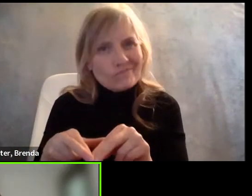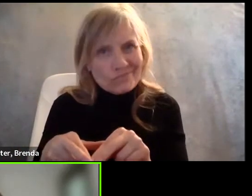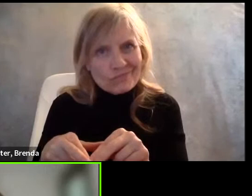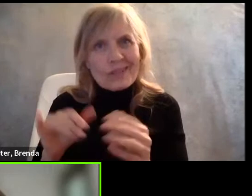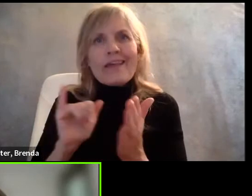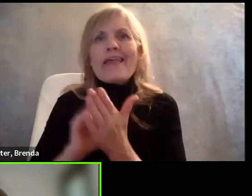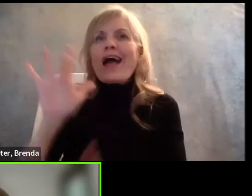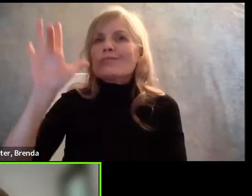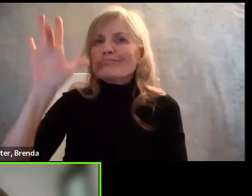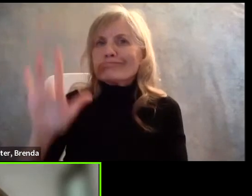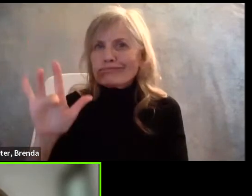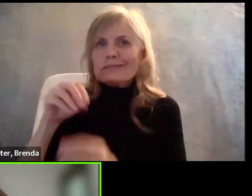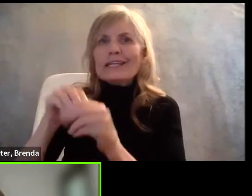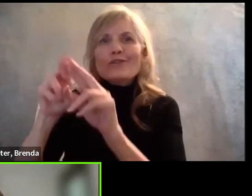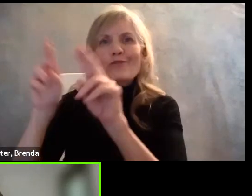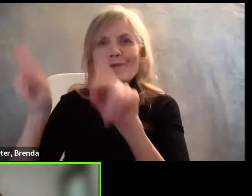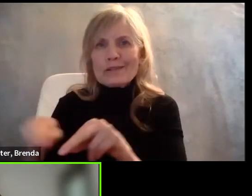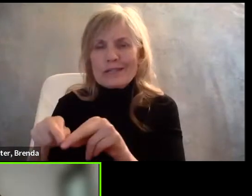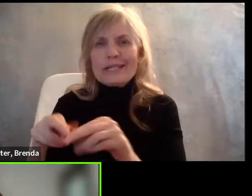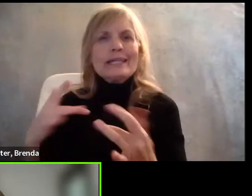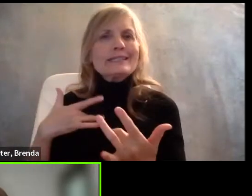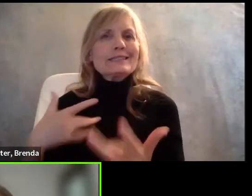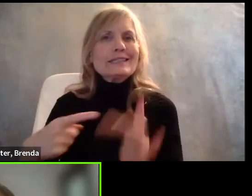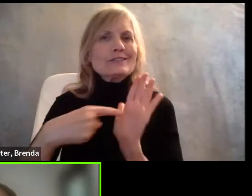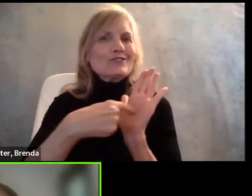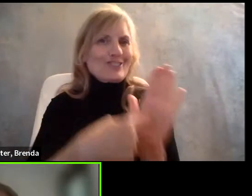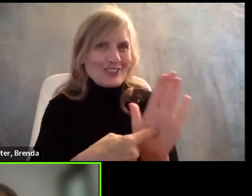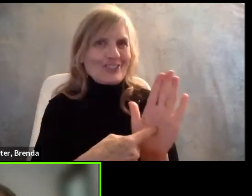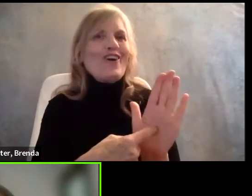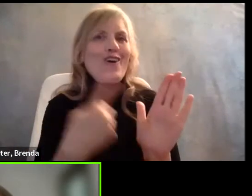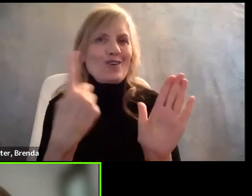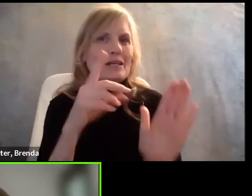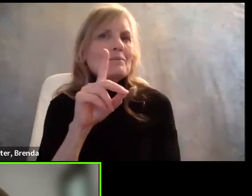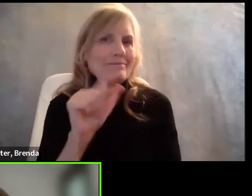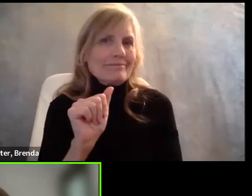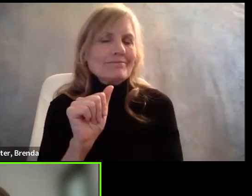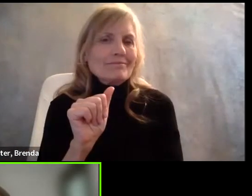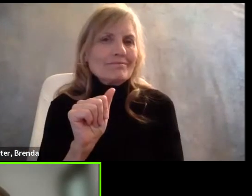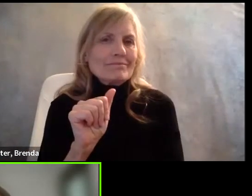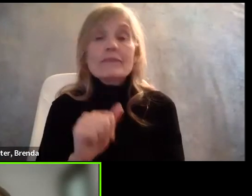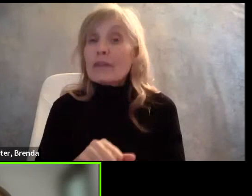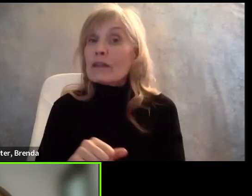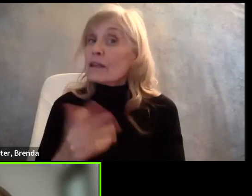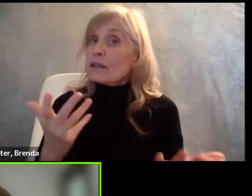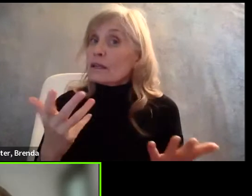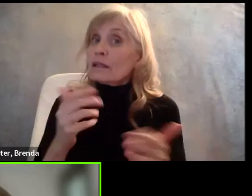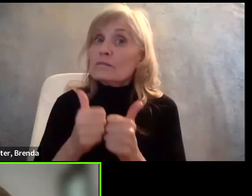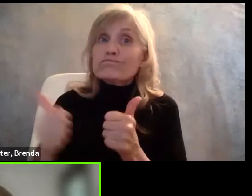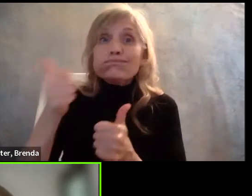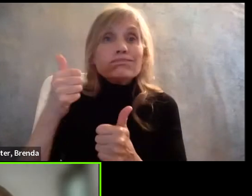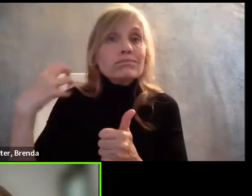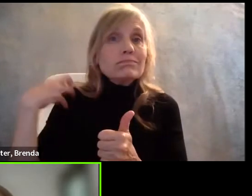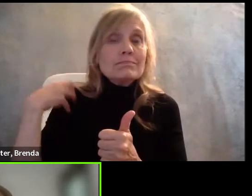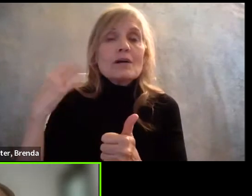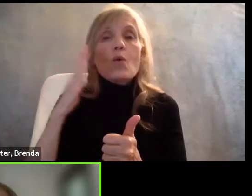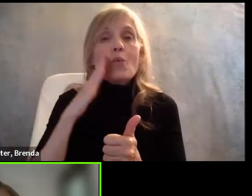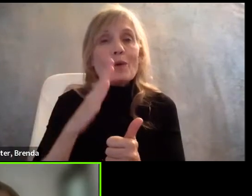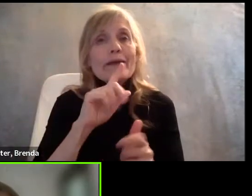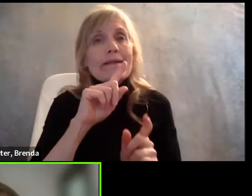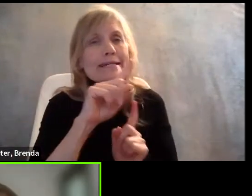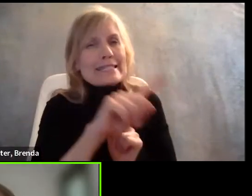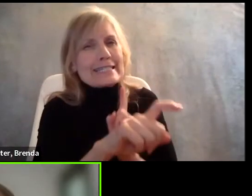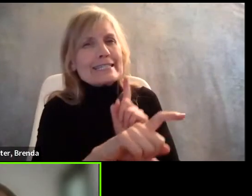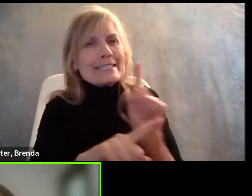a disability and therefore should be prohibited. But employers are going to be asking these questions that are going to force people to